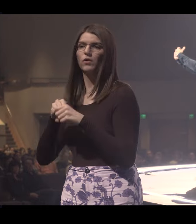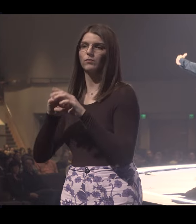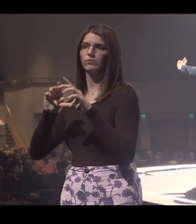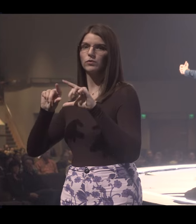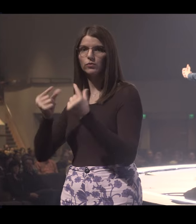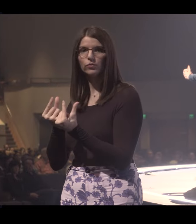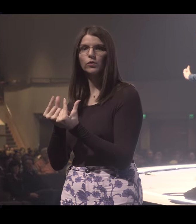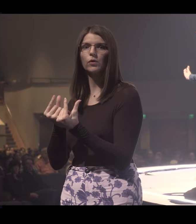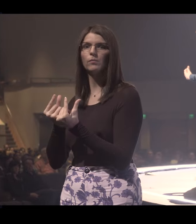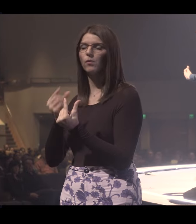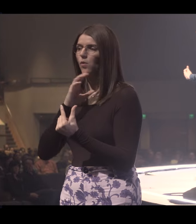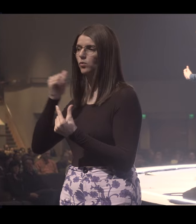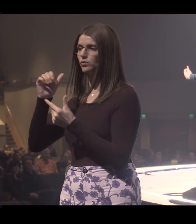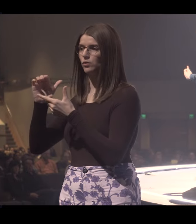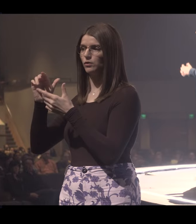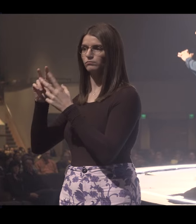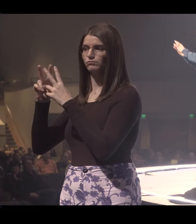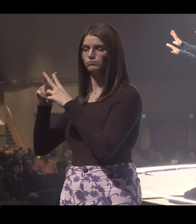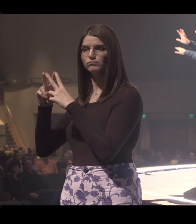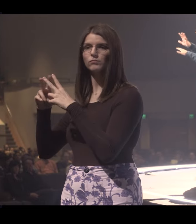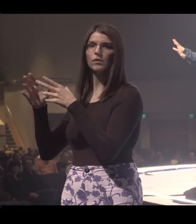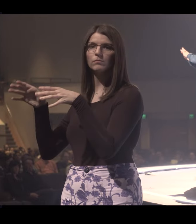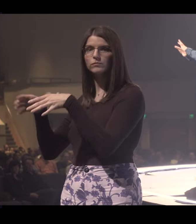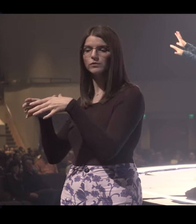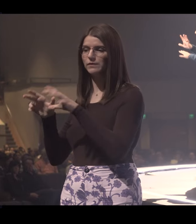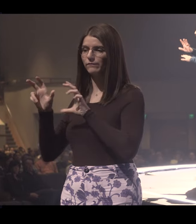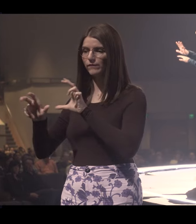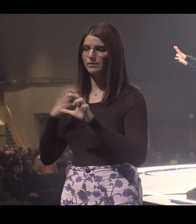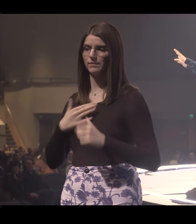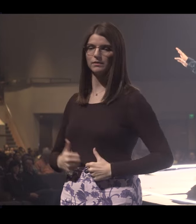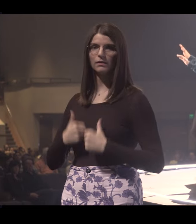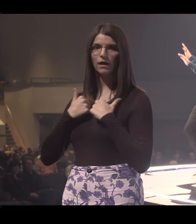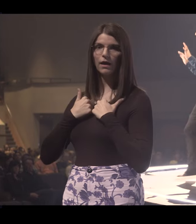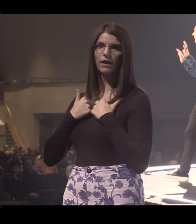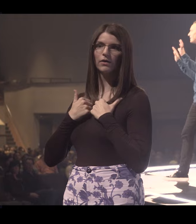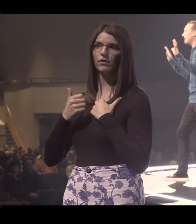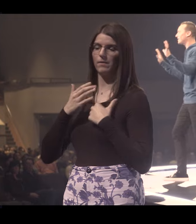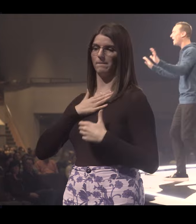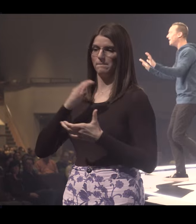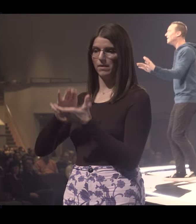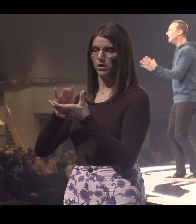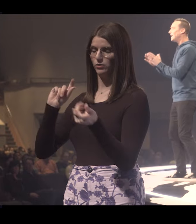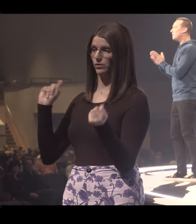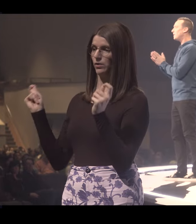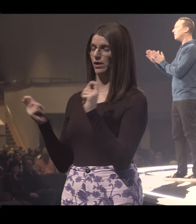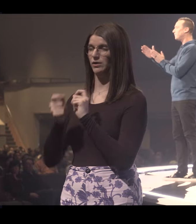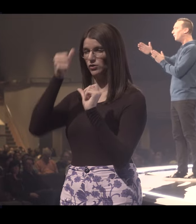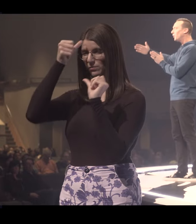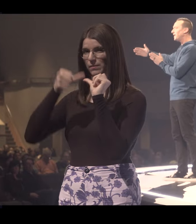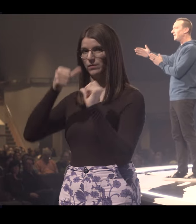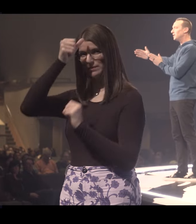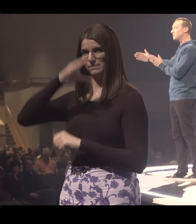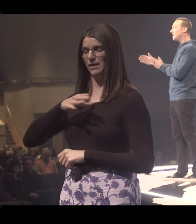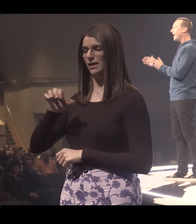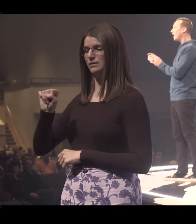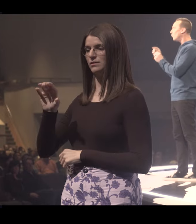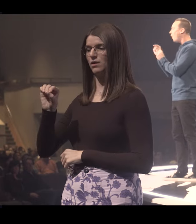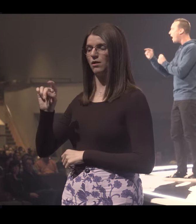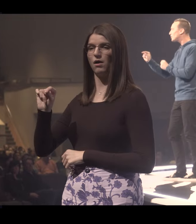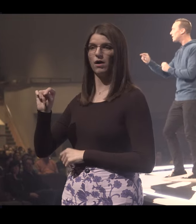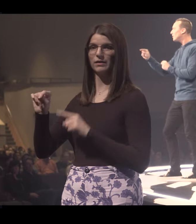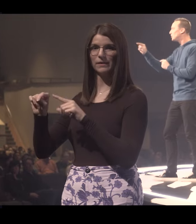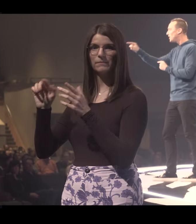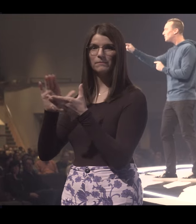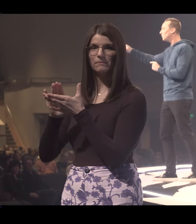older married couples that invested in us. It changed our life. It changed my marriage. In fact, I remember getting around this guy, Scott. He'd been married 40